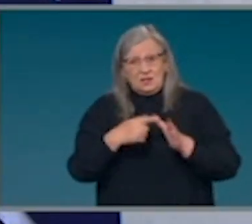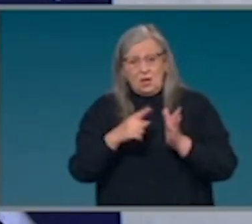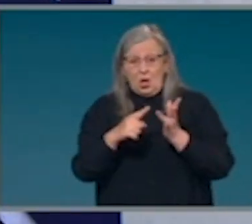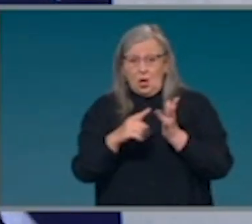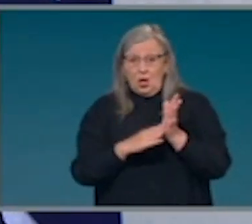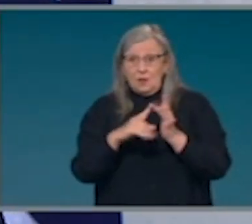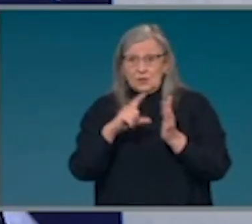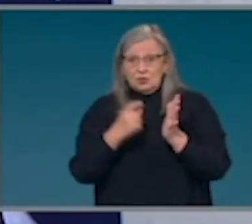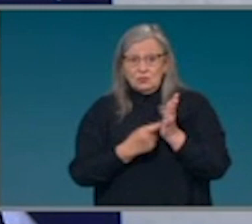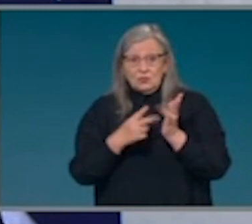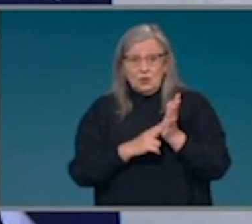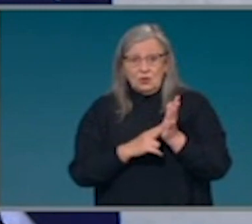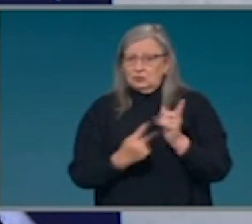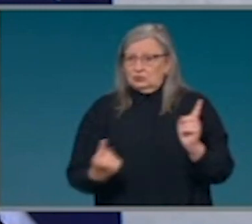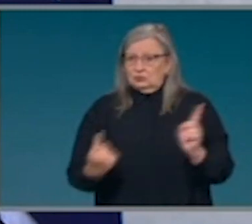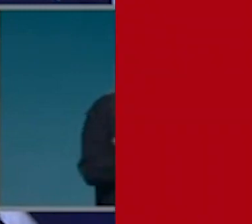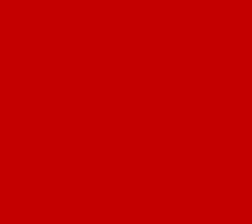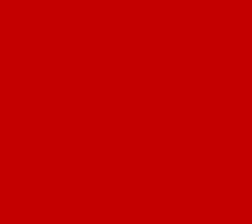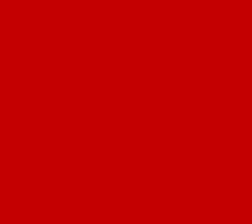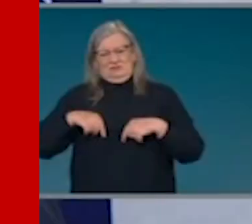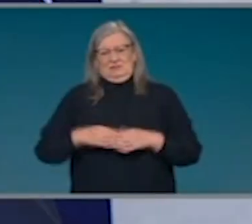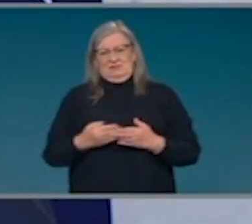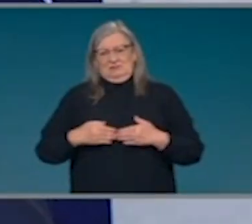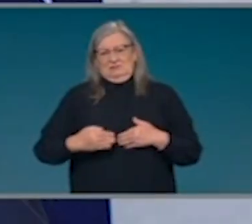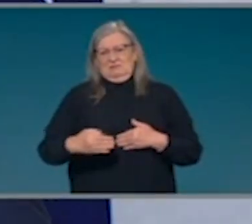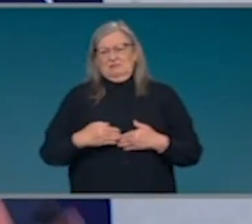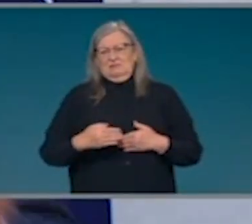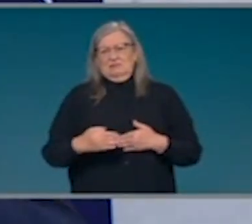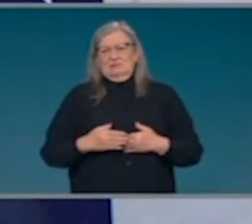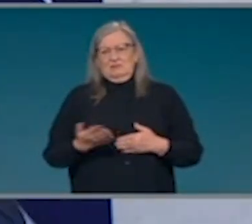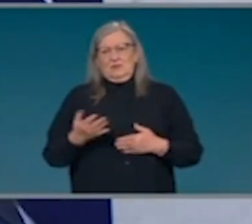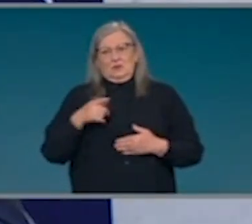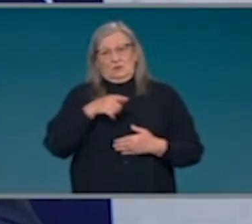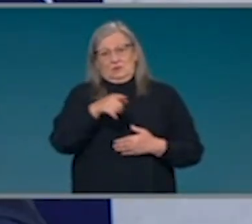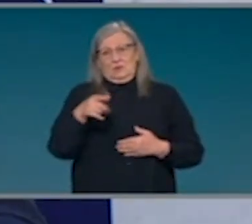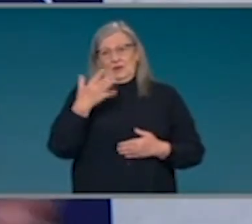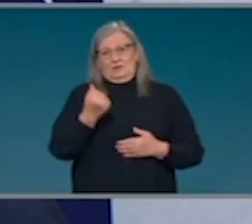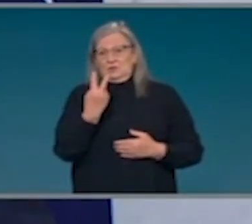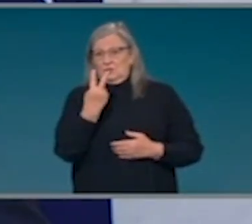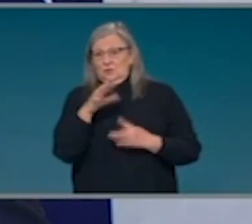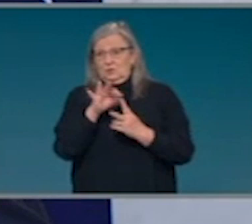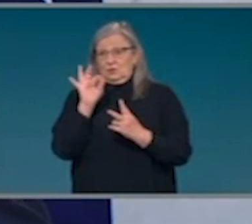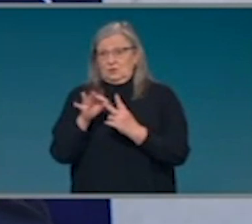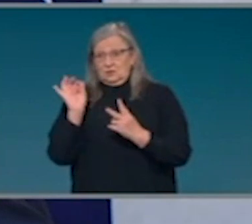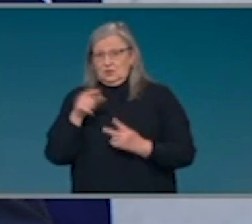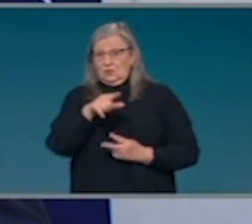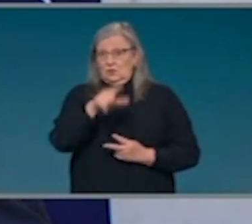Delta was a completely different variant. You can push through or you're going lock down.